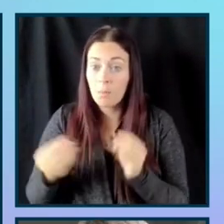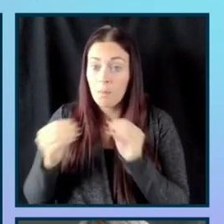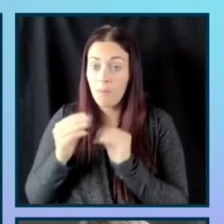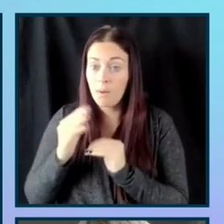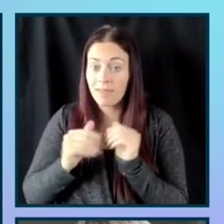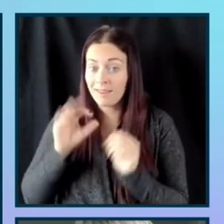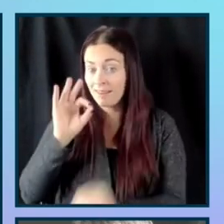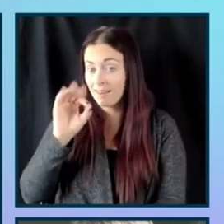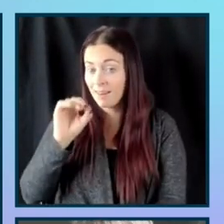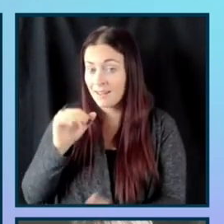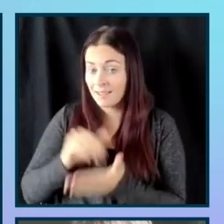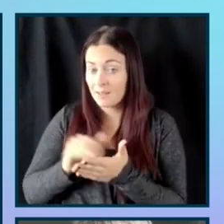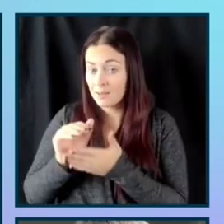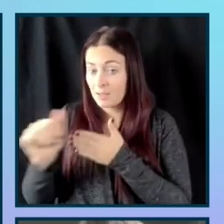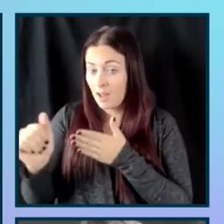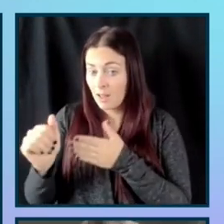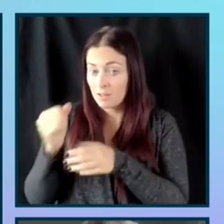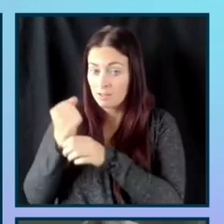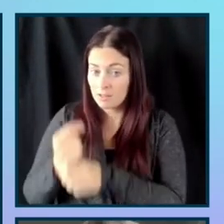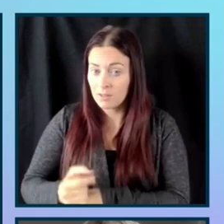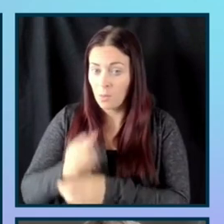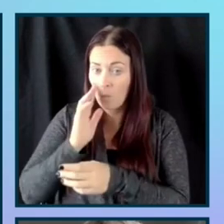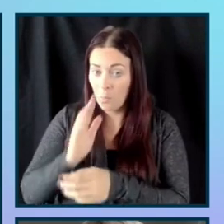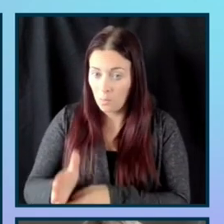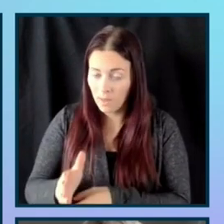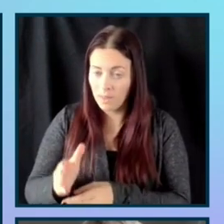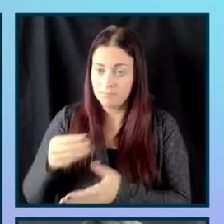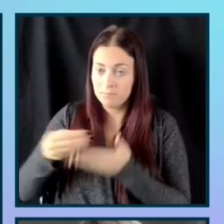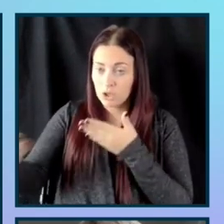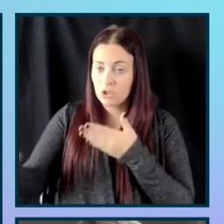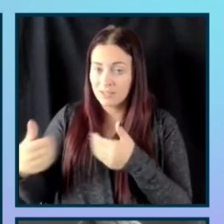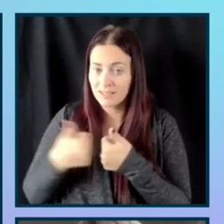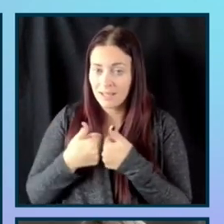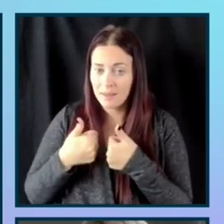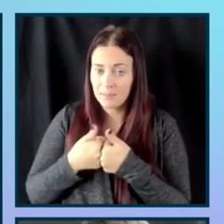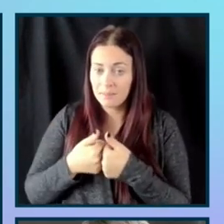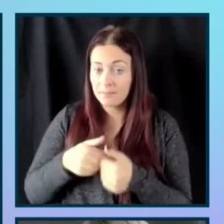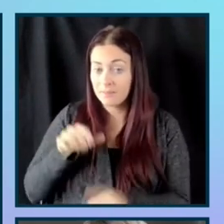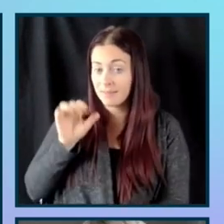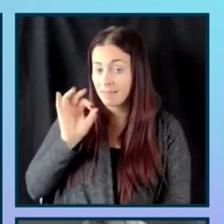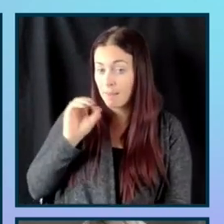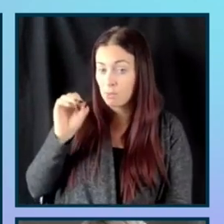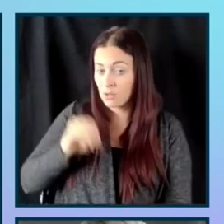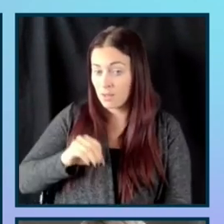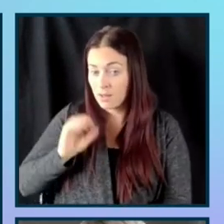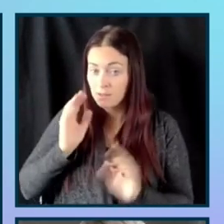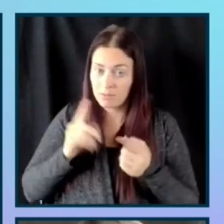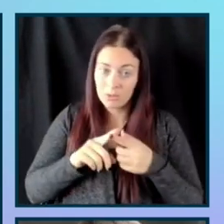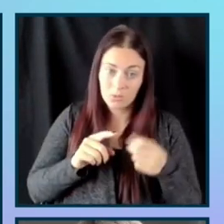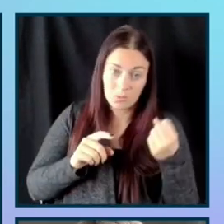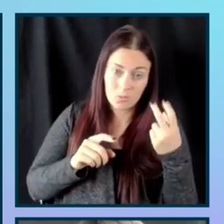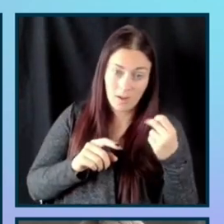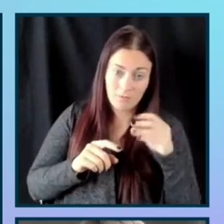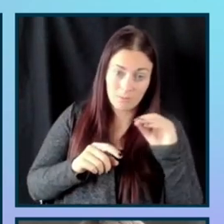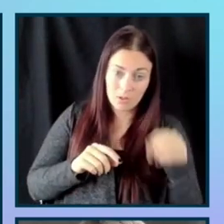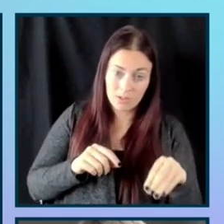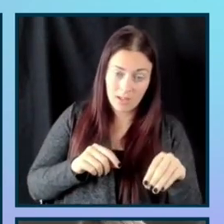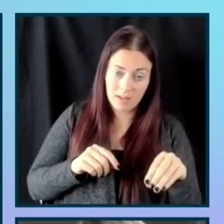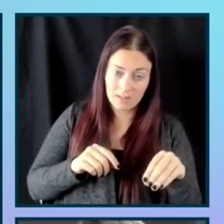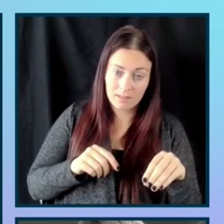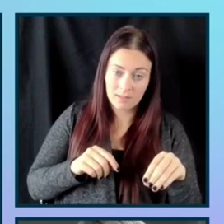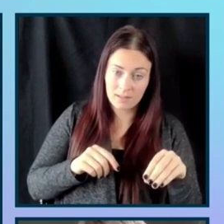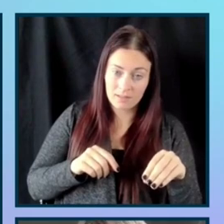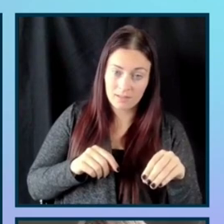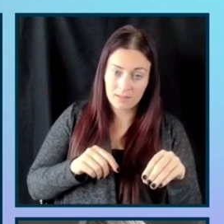games, um, and 9% compared to 12% of the population making 90% or 90,